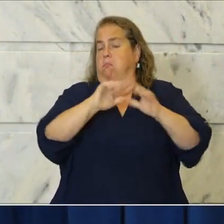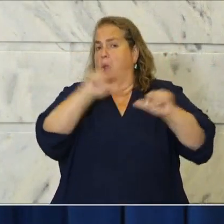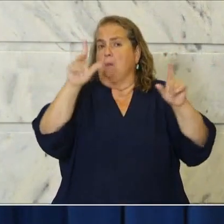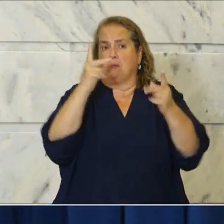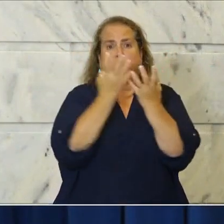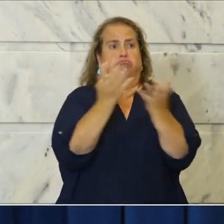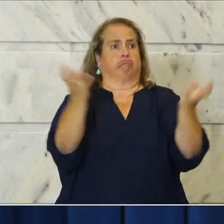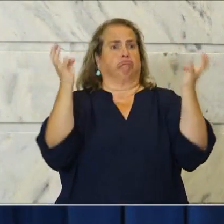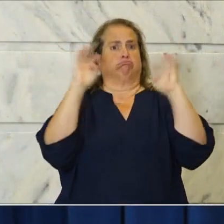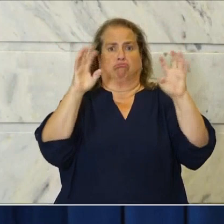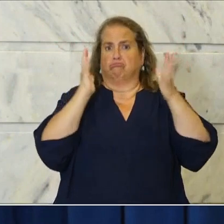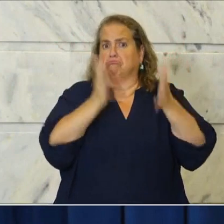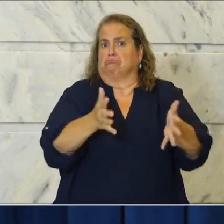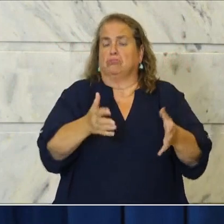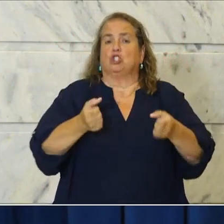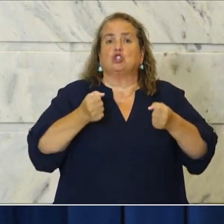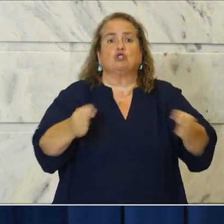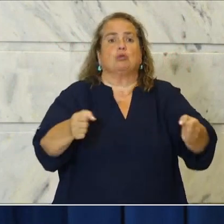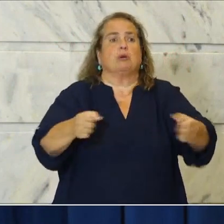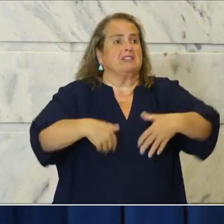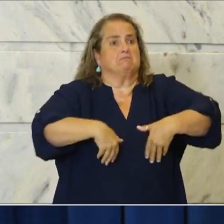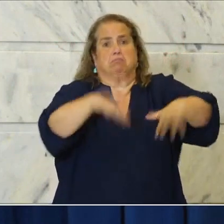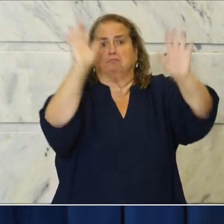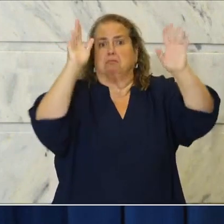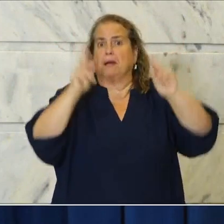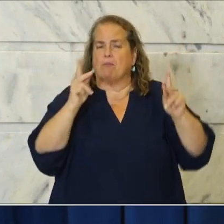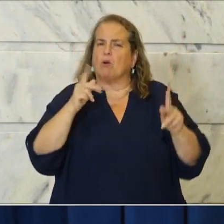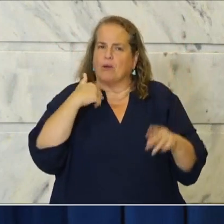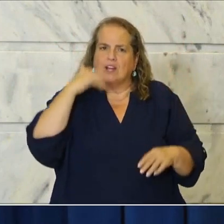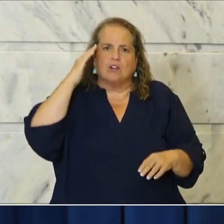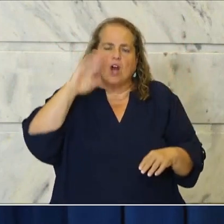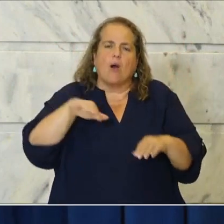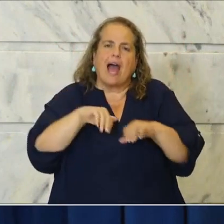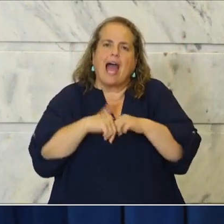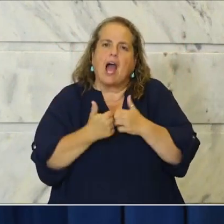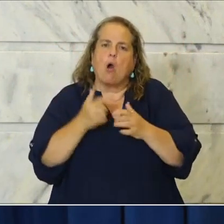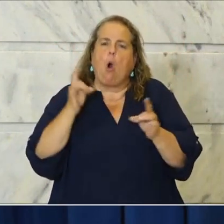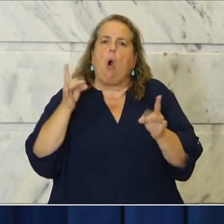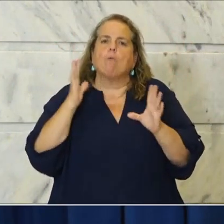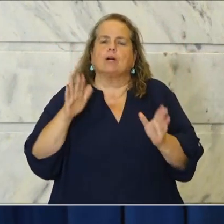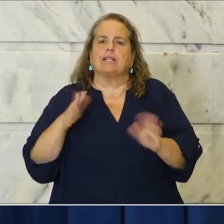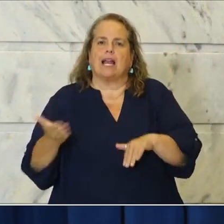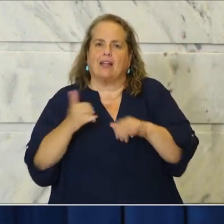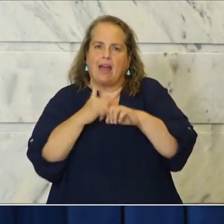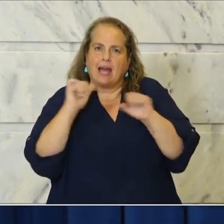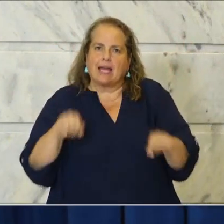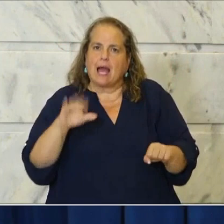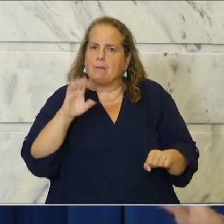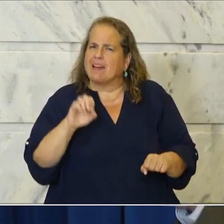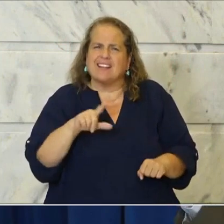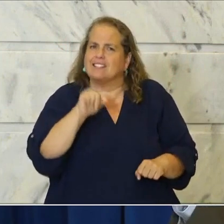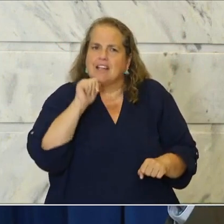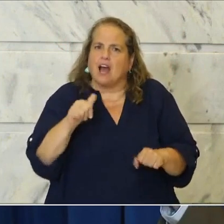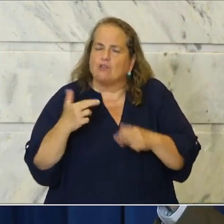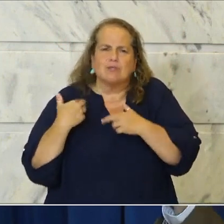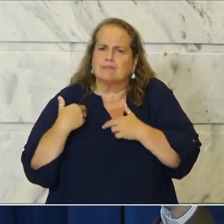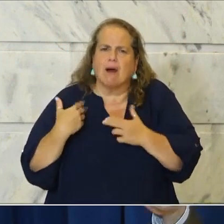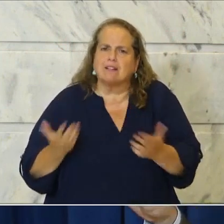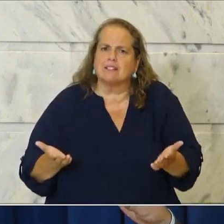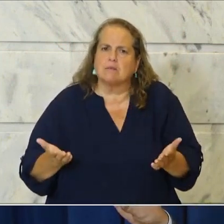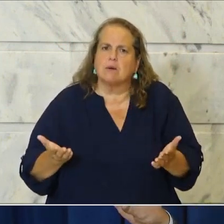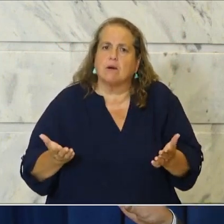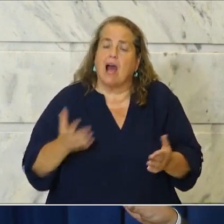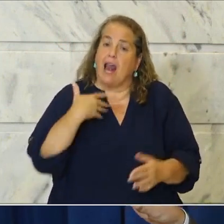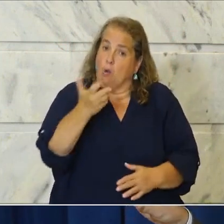We know how deadly that can be and it's just plain irresponsible. But I want you to know that what this would do